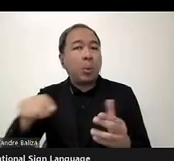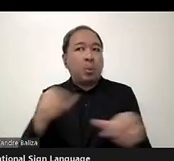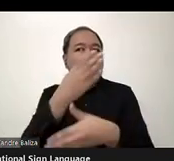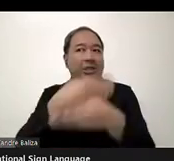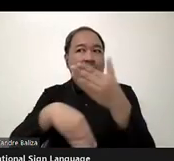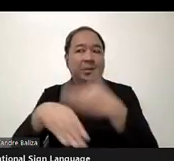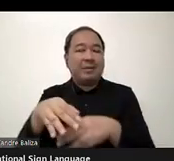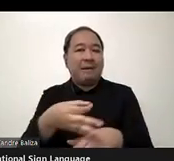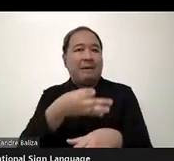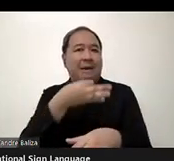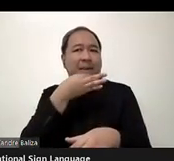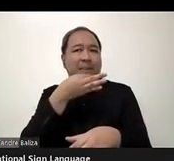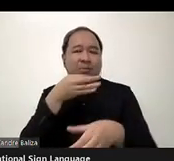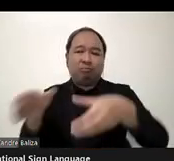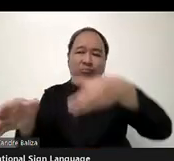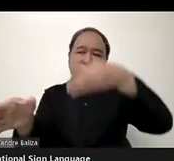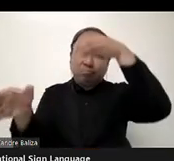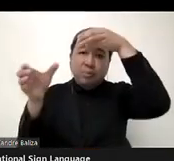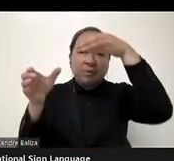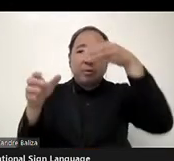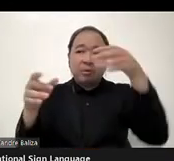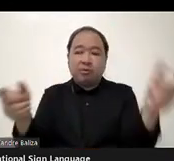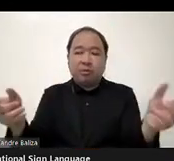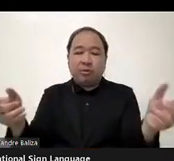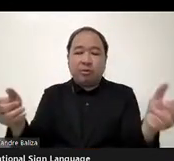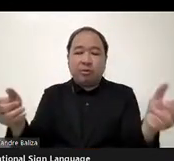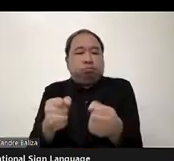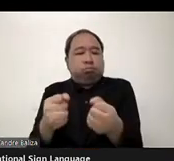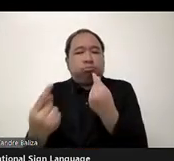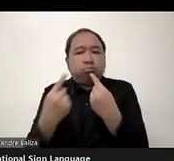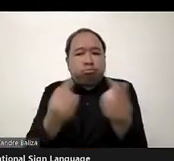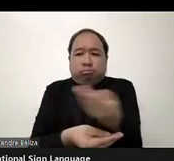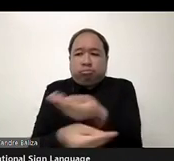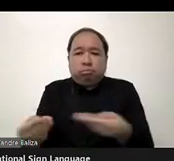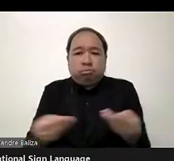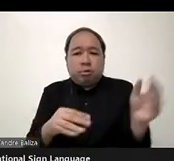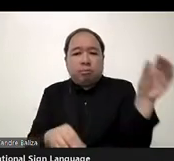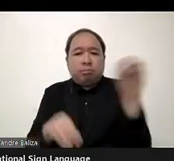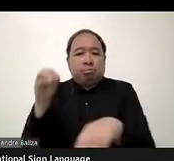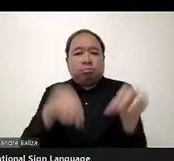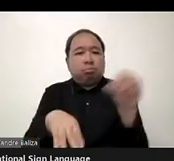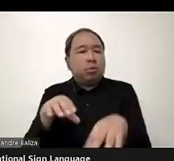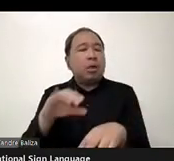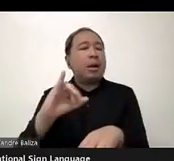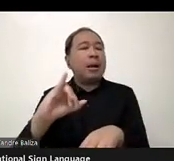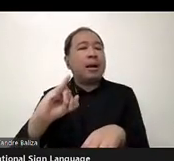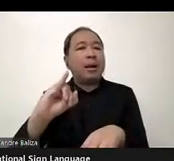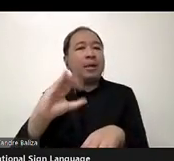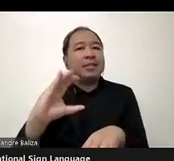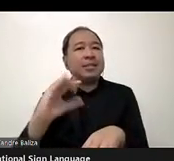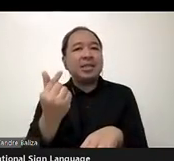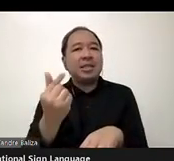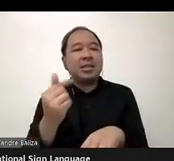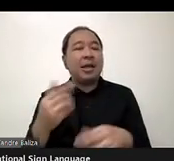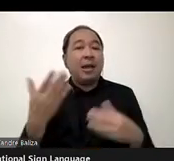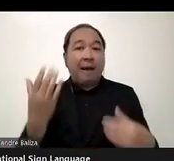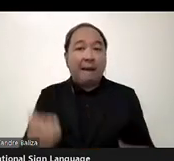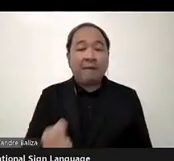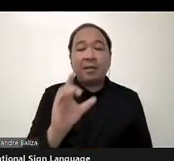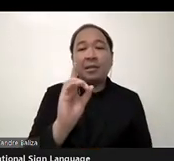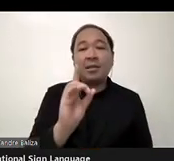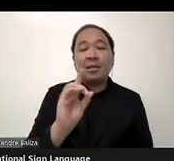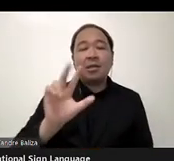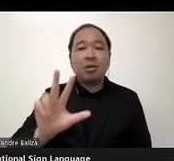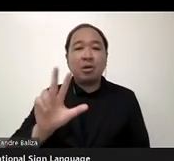part of a global initiative on accessible ICTs, G3 ICT delegation, to